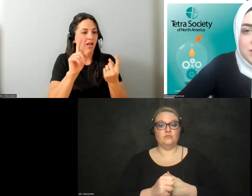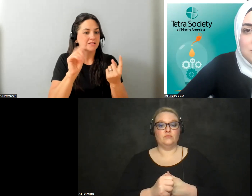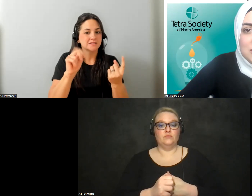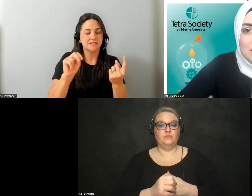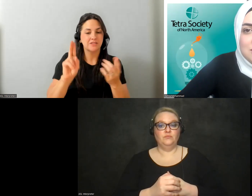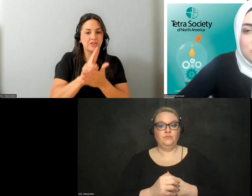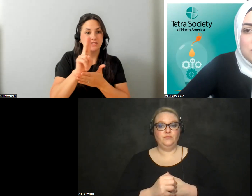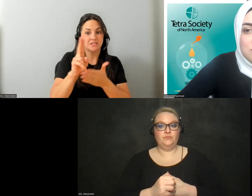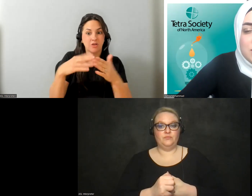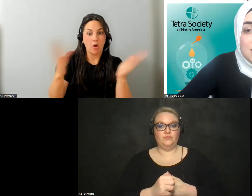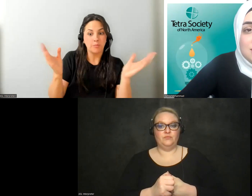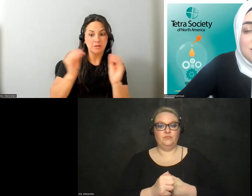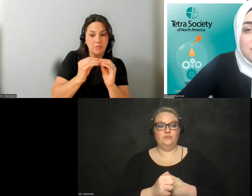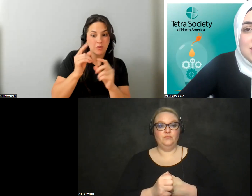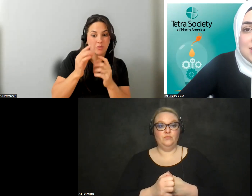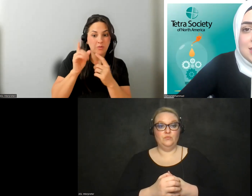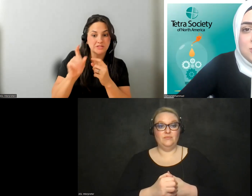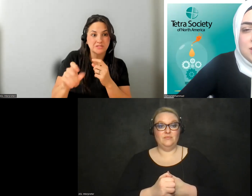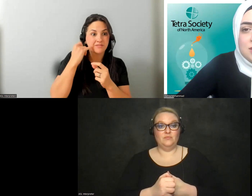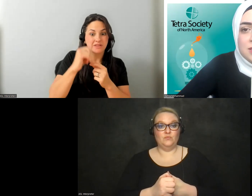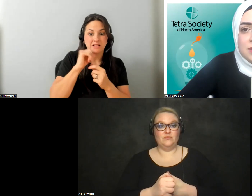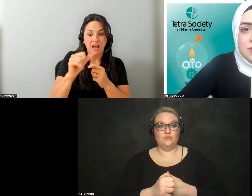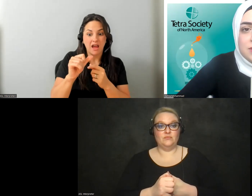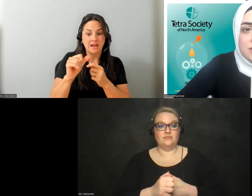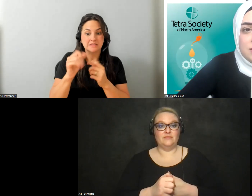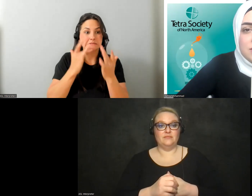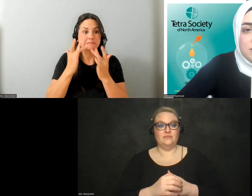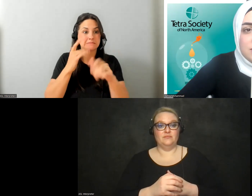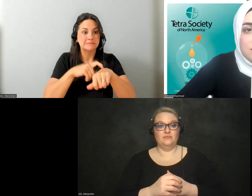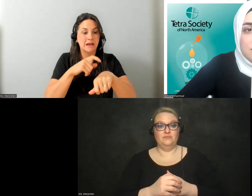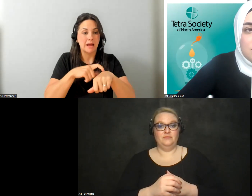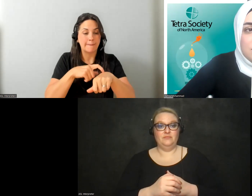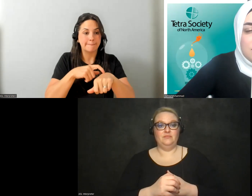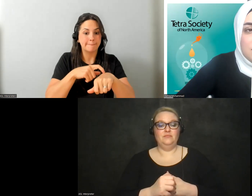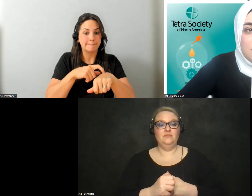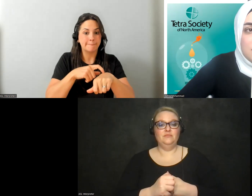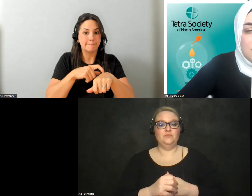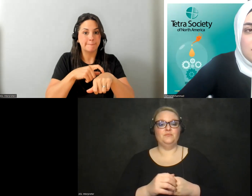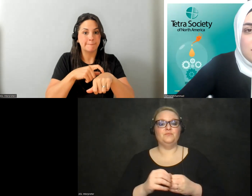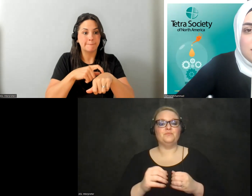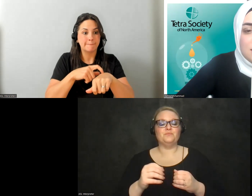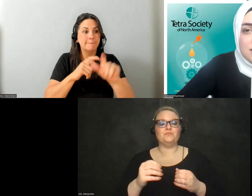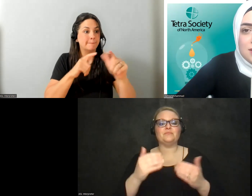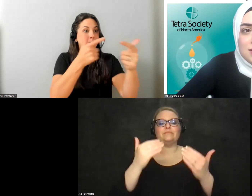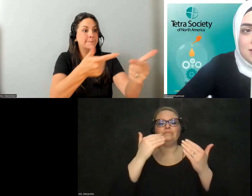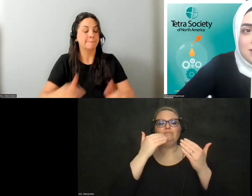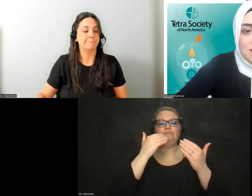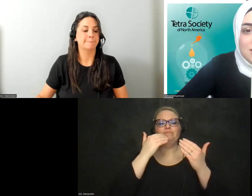we're open to more questions or if not if it's tight schedule thank you very much